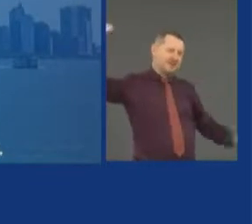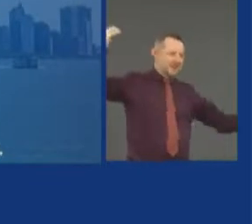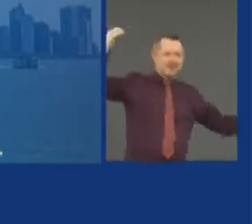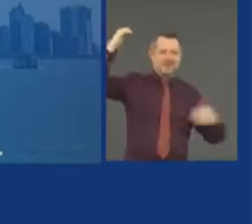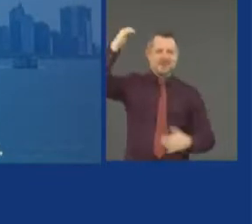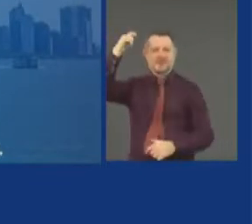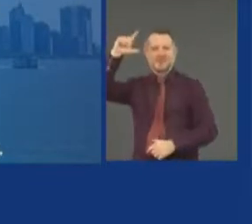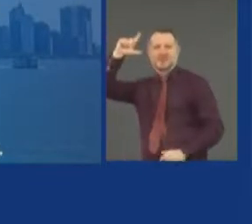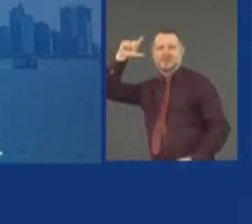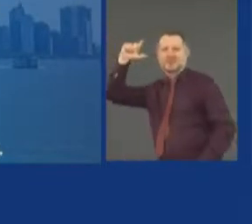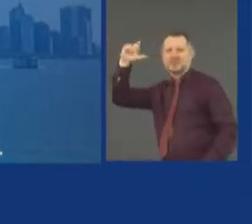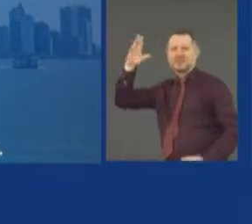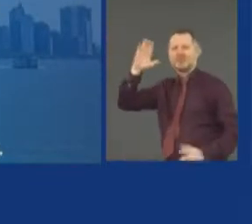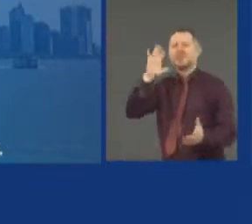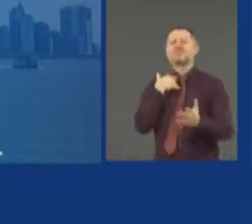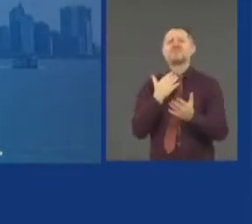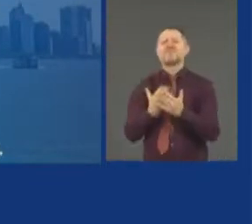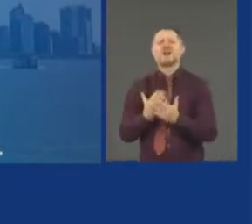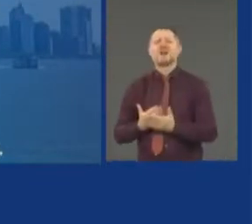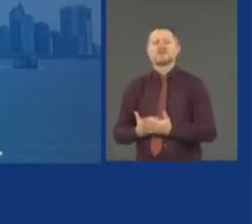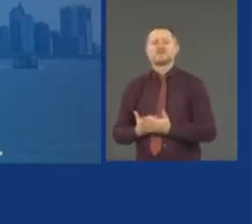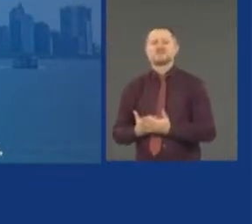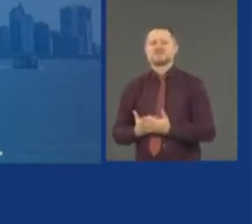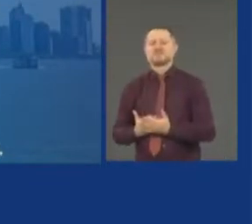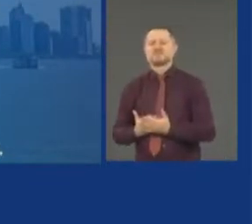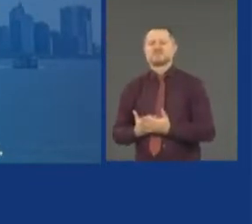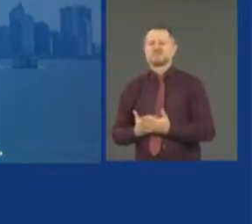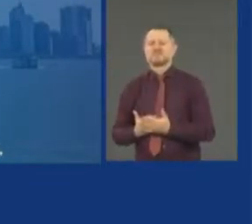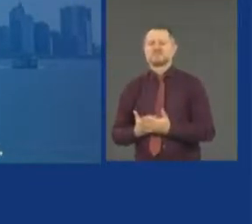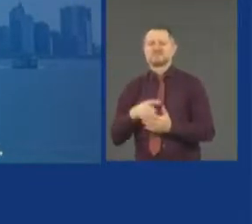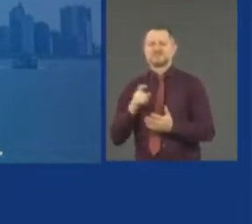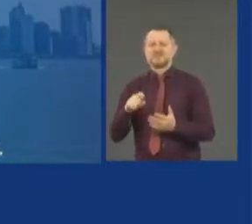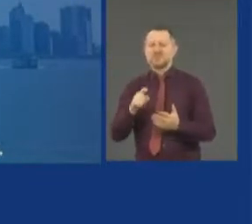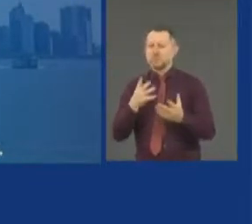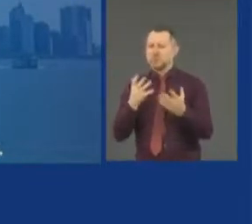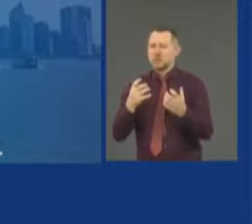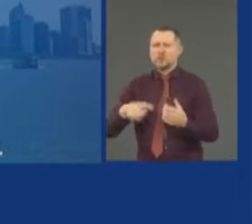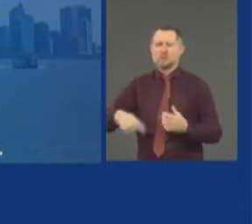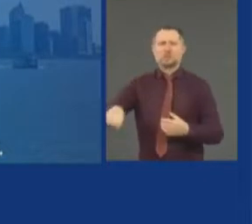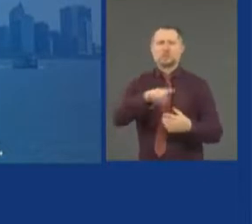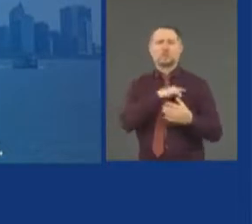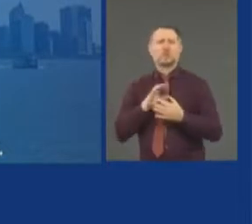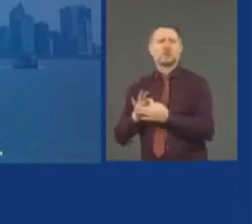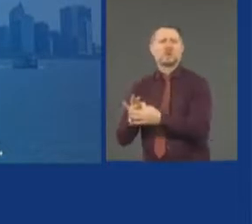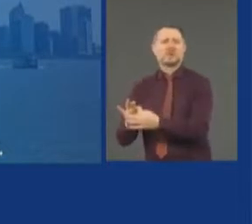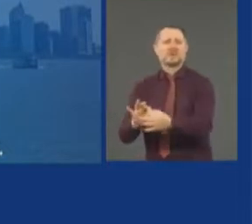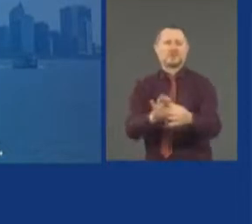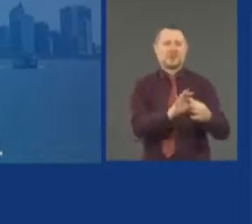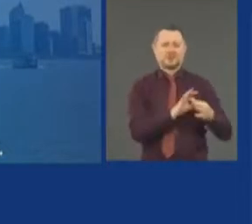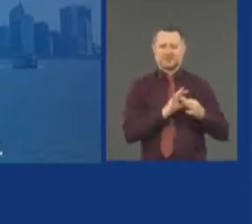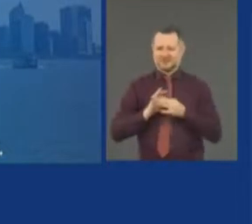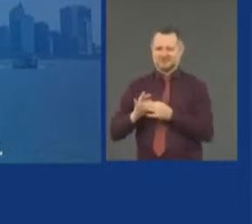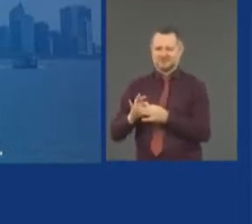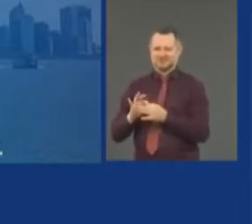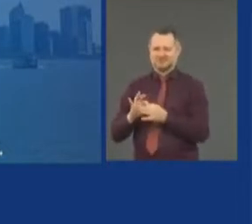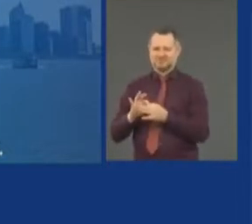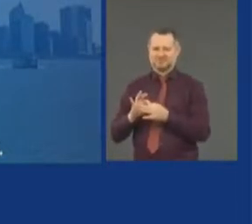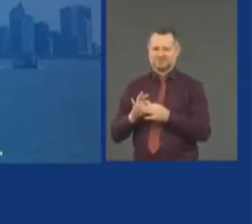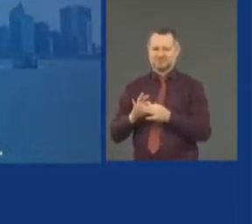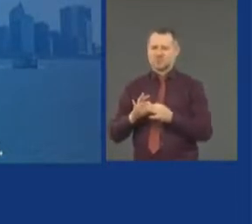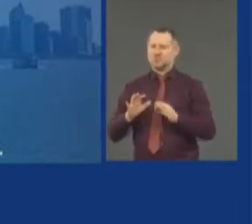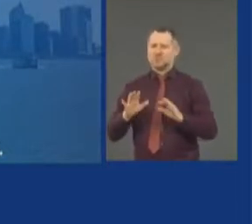the facts. Let's be united. Don't use this moment with all these